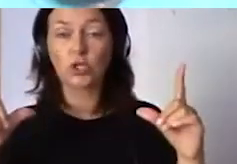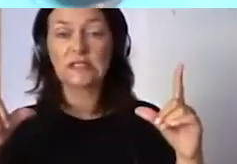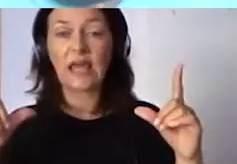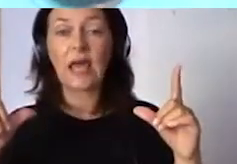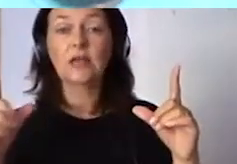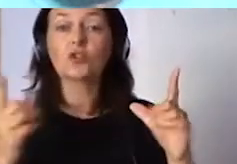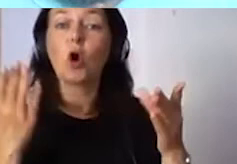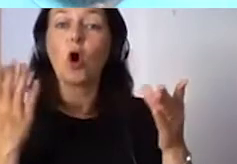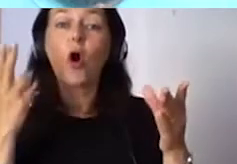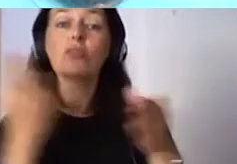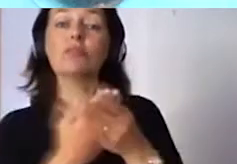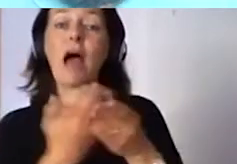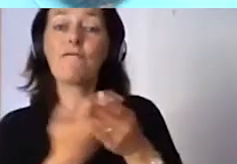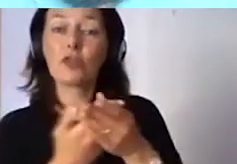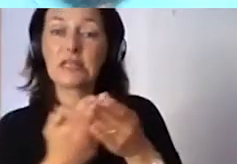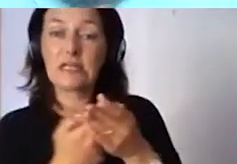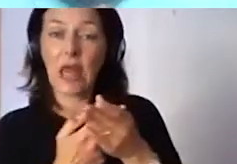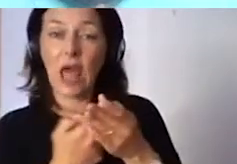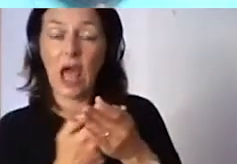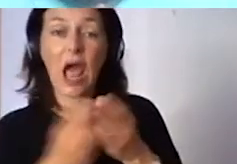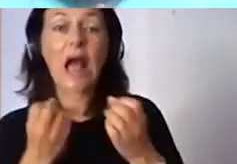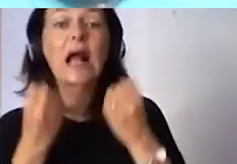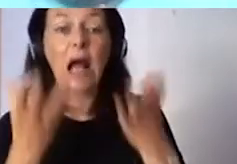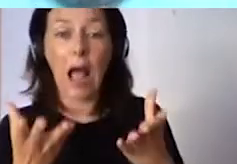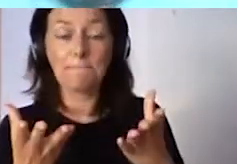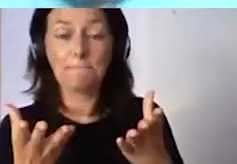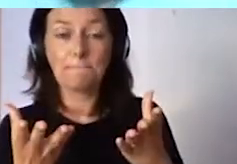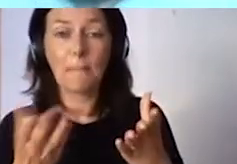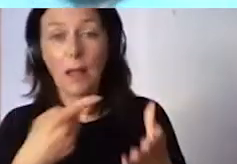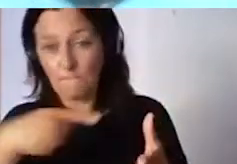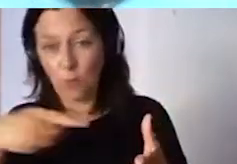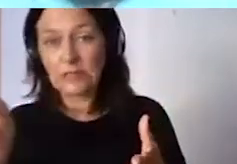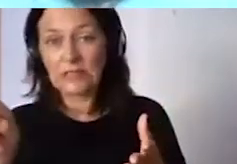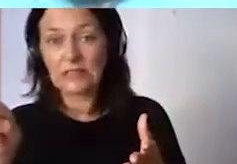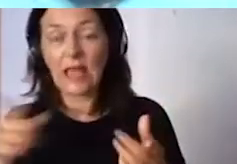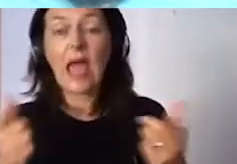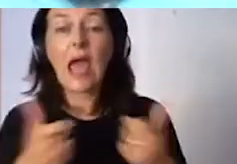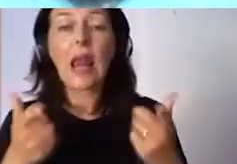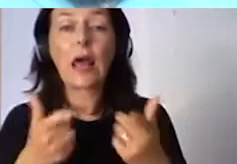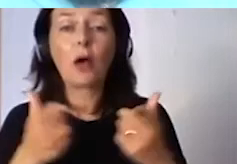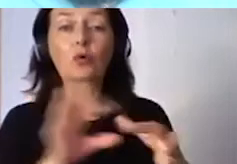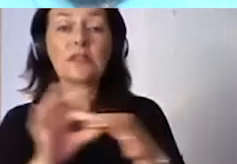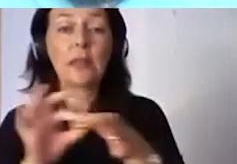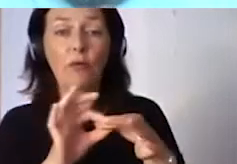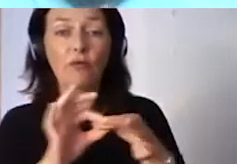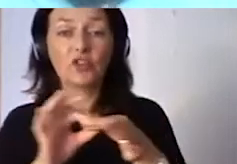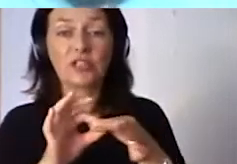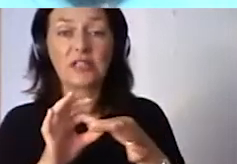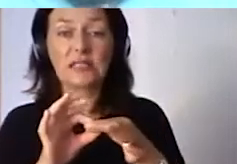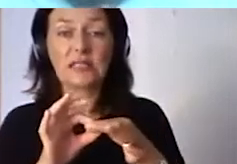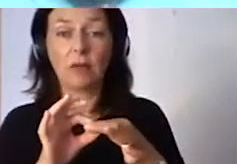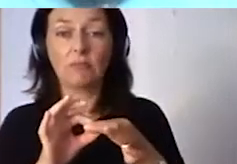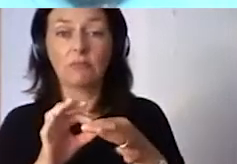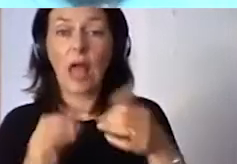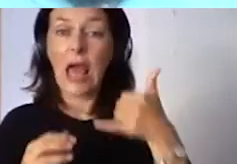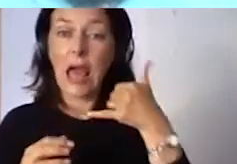mobile phone if you want to follow the presentation on the screen. And once you go to www